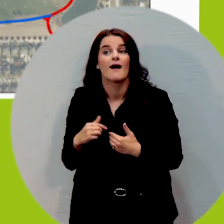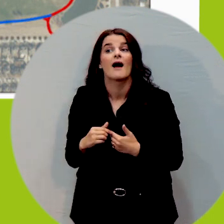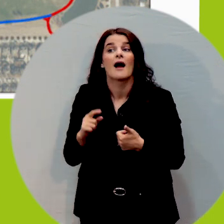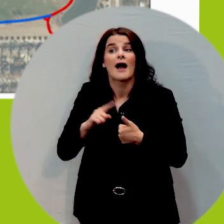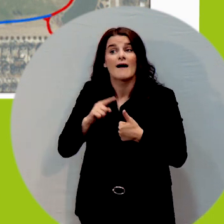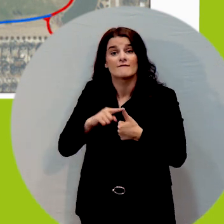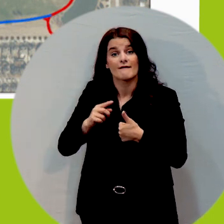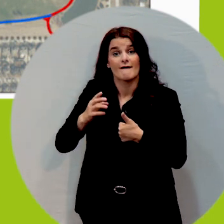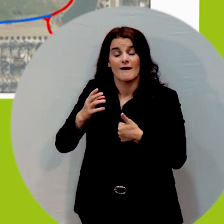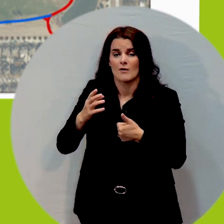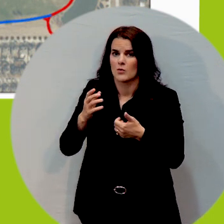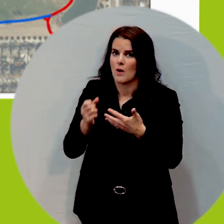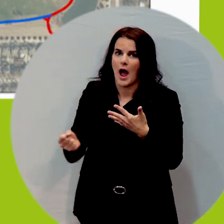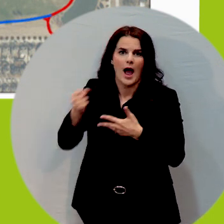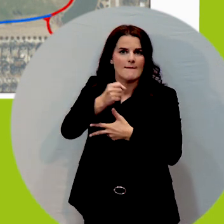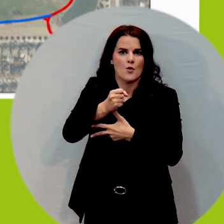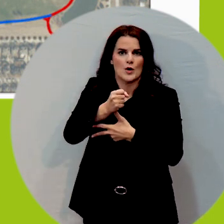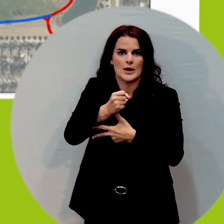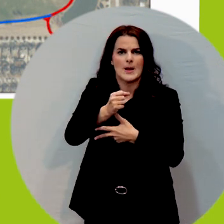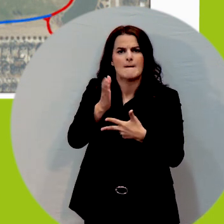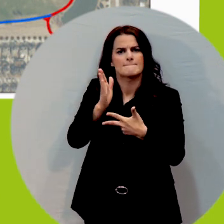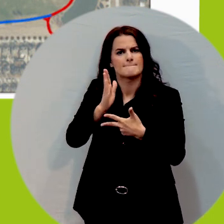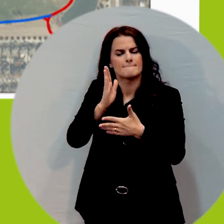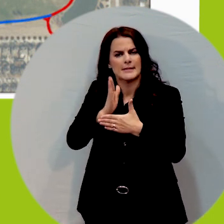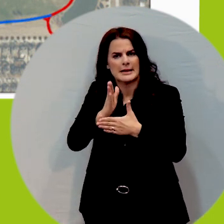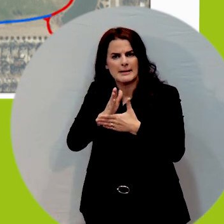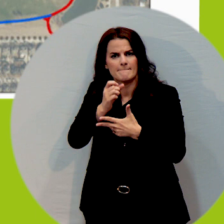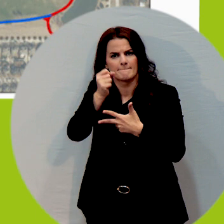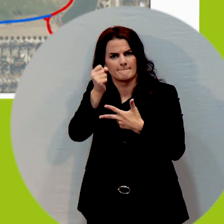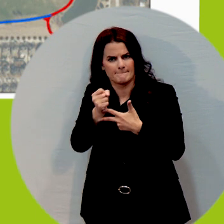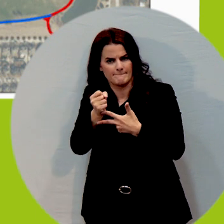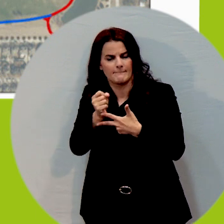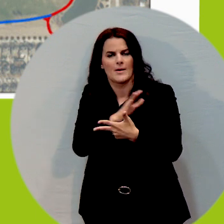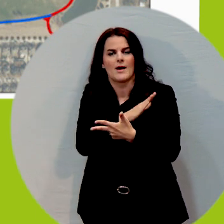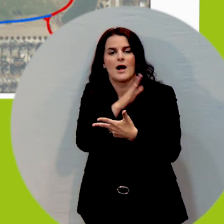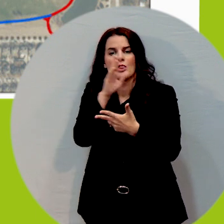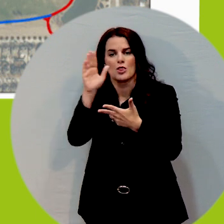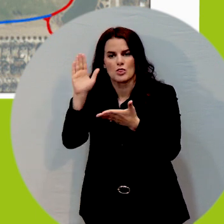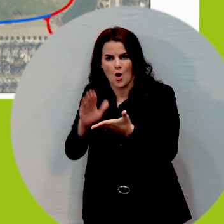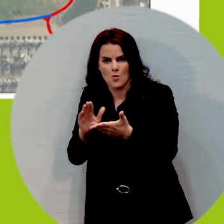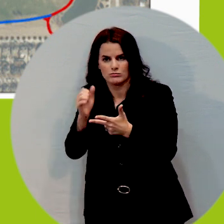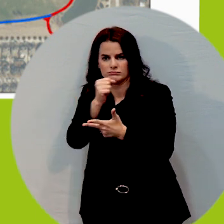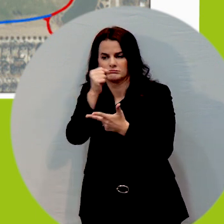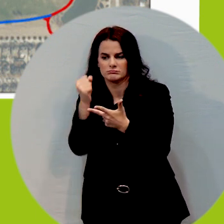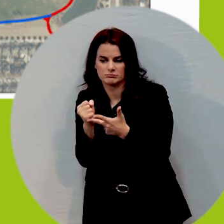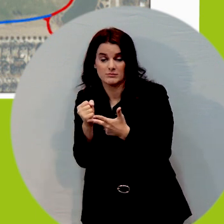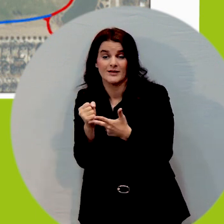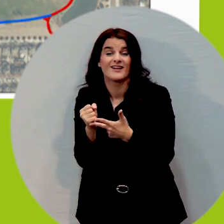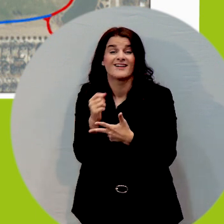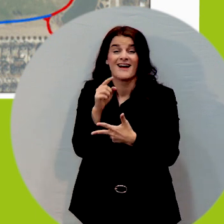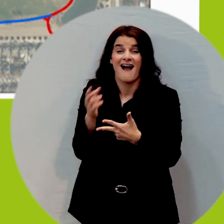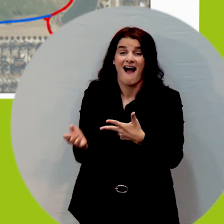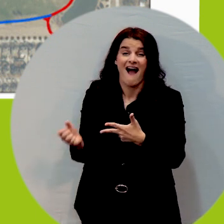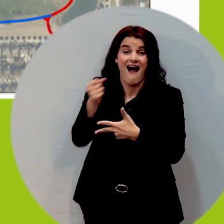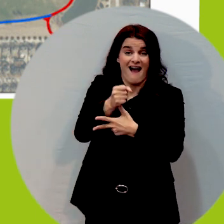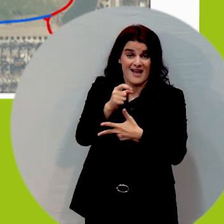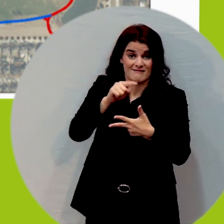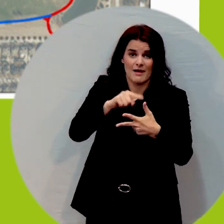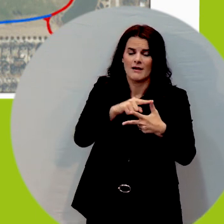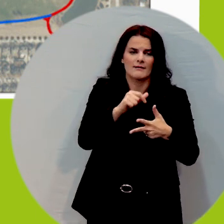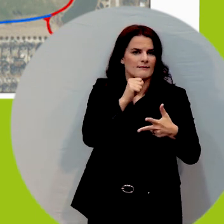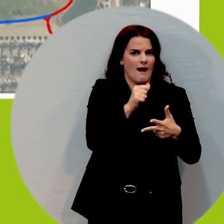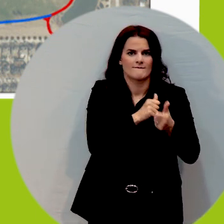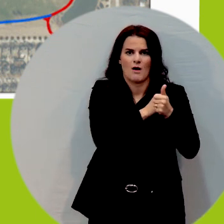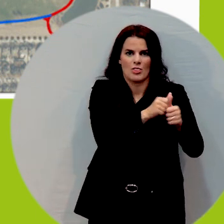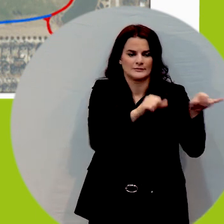medium priority, and low priority in reference to things that may be out or outside of the standards and it allows the